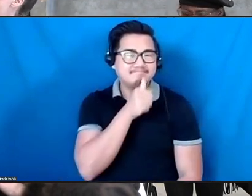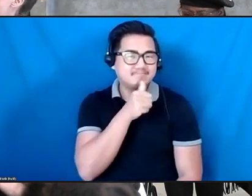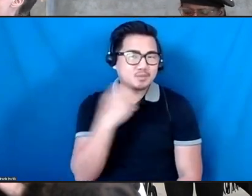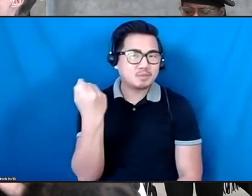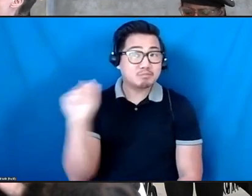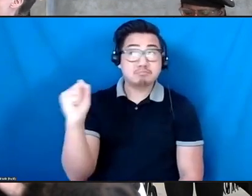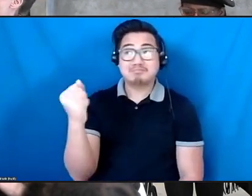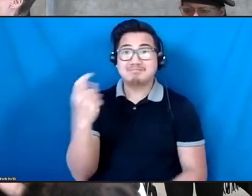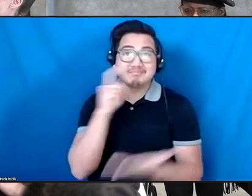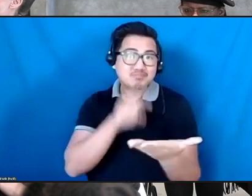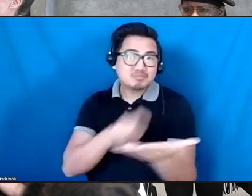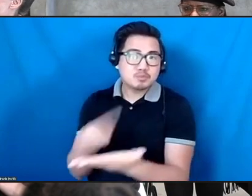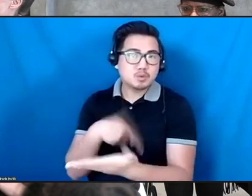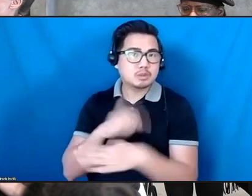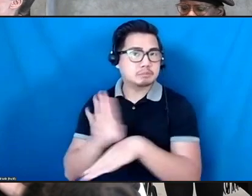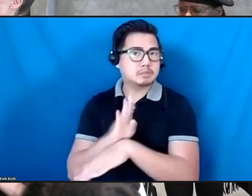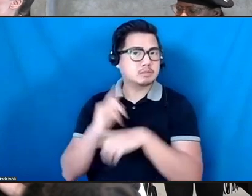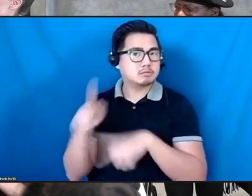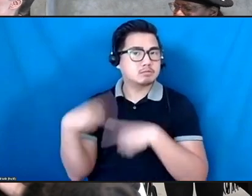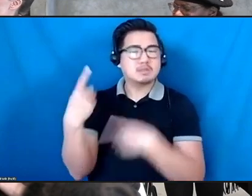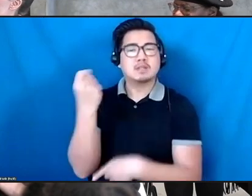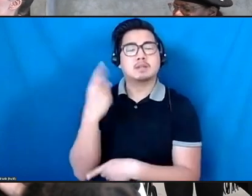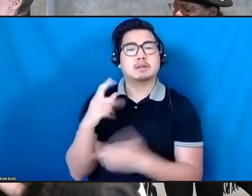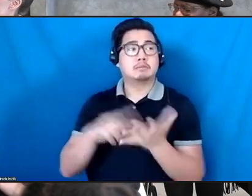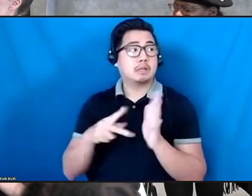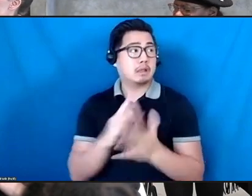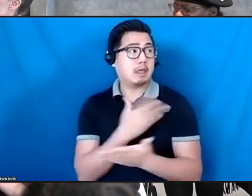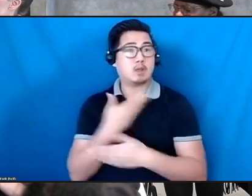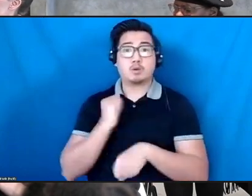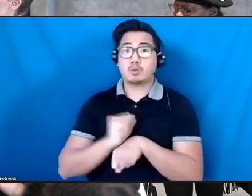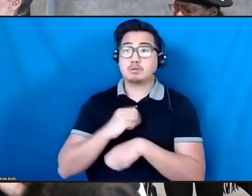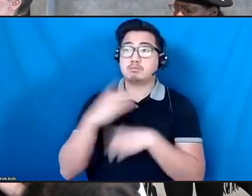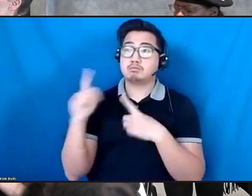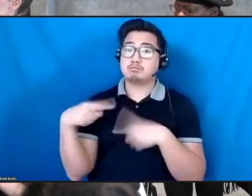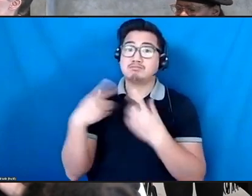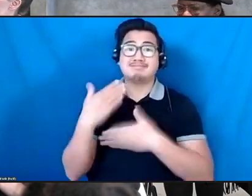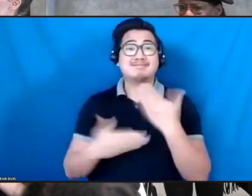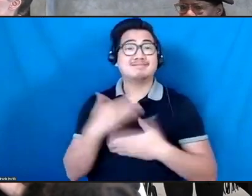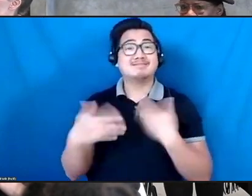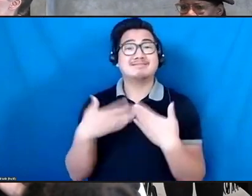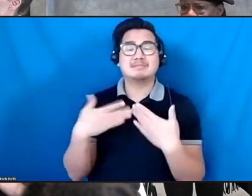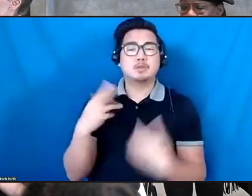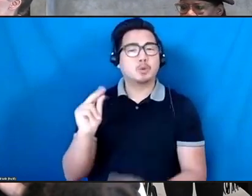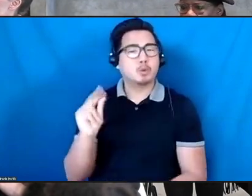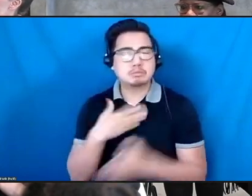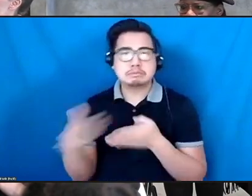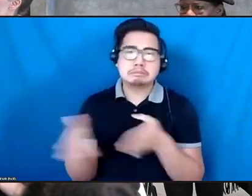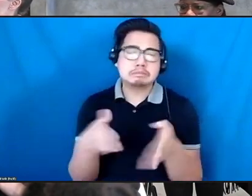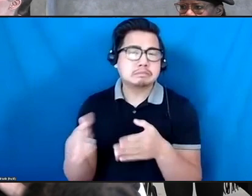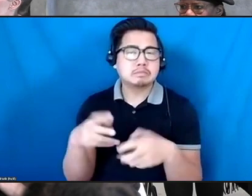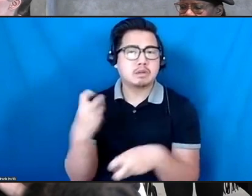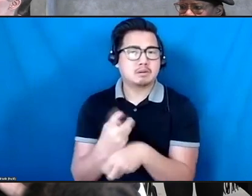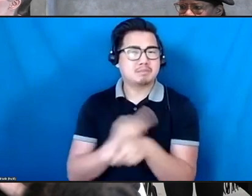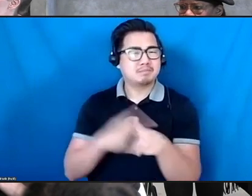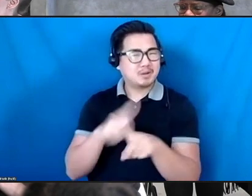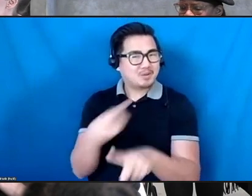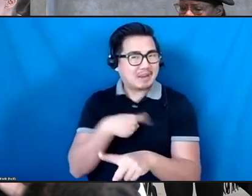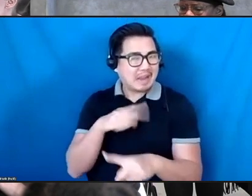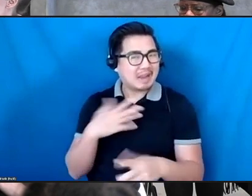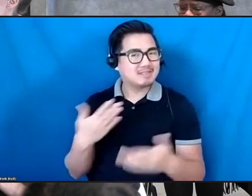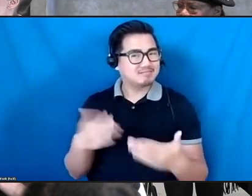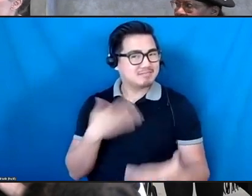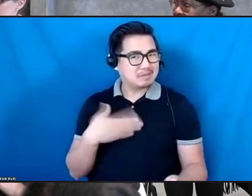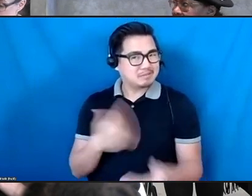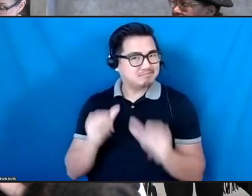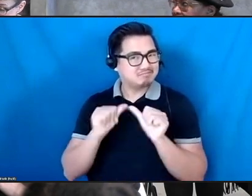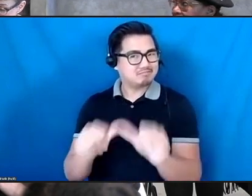It has not been a linear path, but we've stayed together in this incredible journey and we're thrilled to continue this journey today together in person.